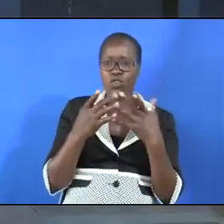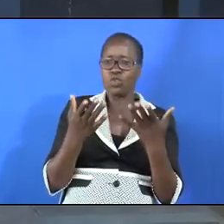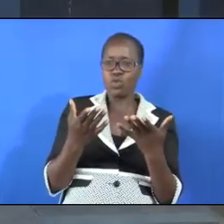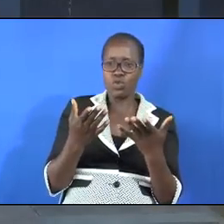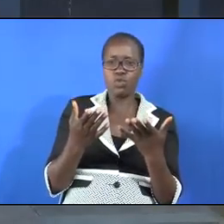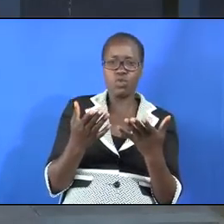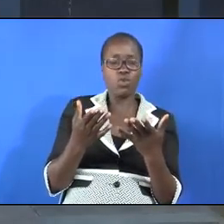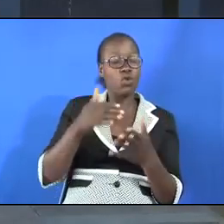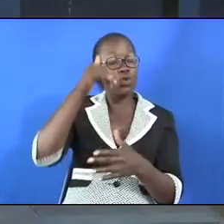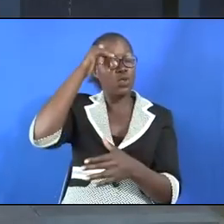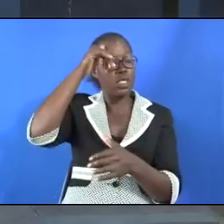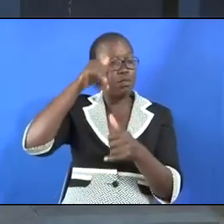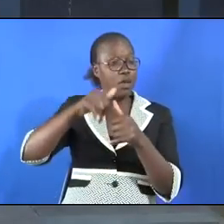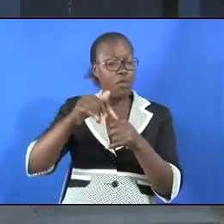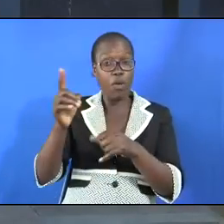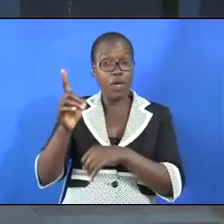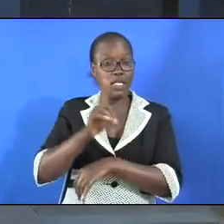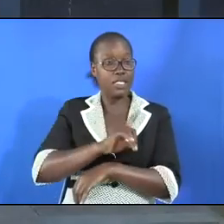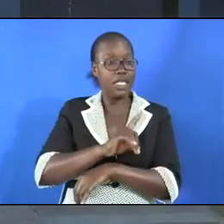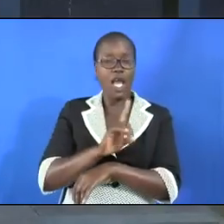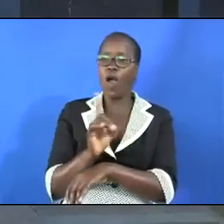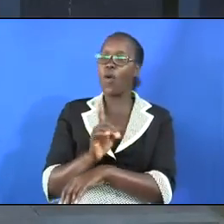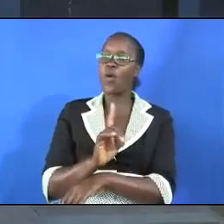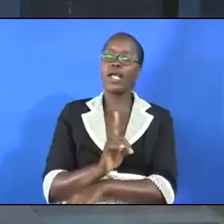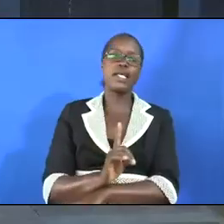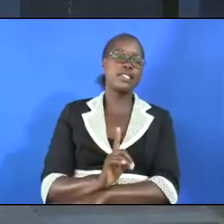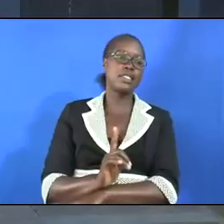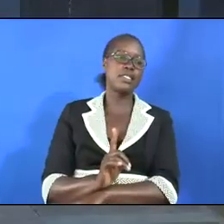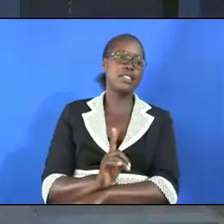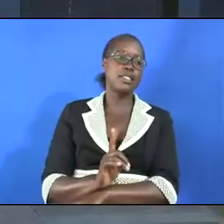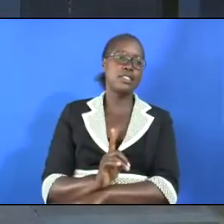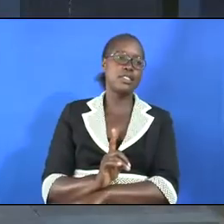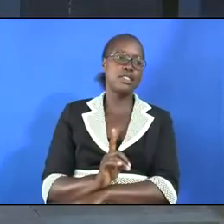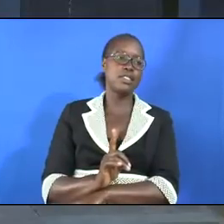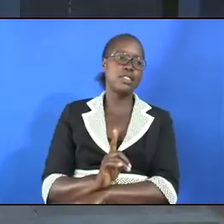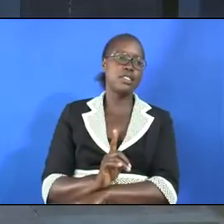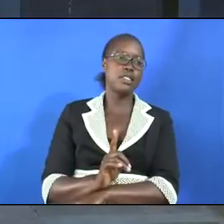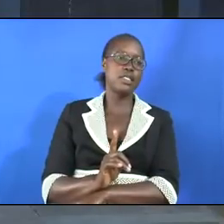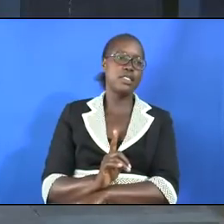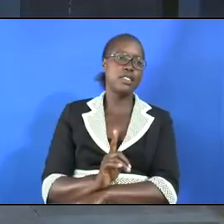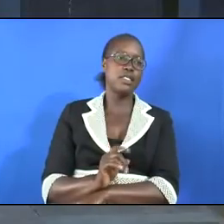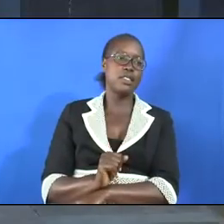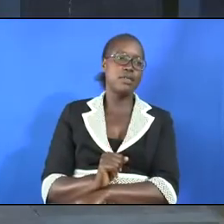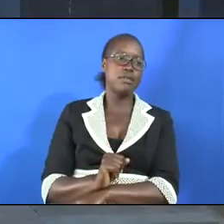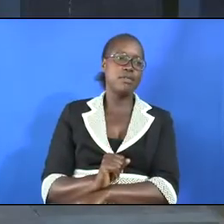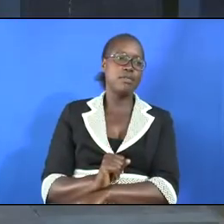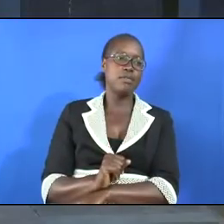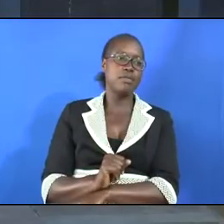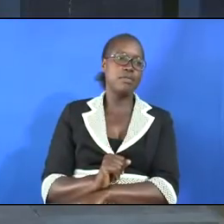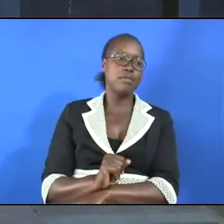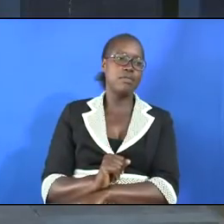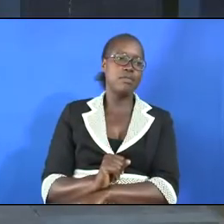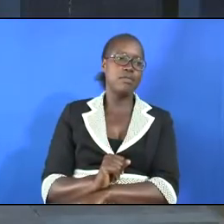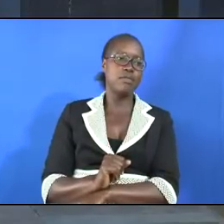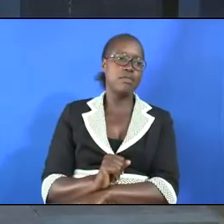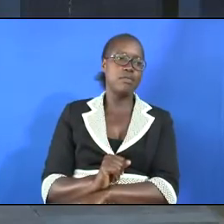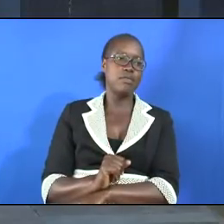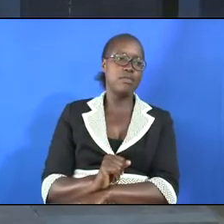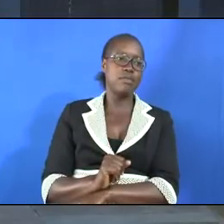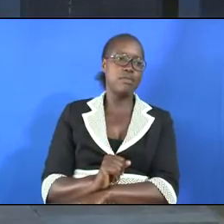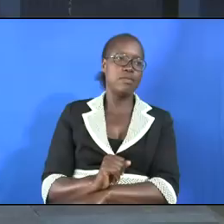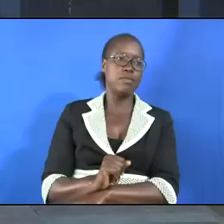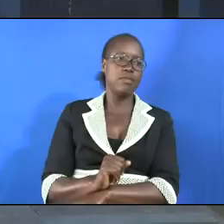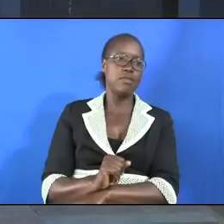probably will remember one day when Aaron